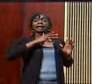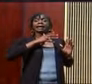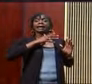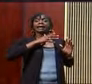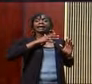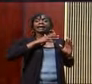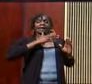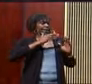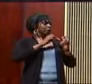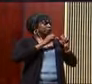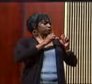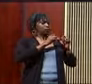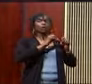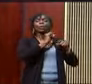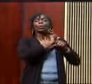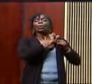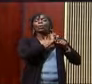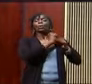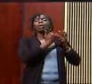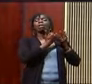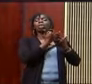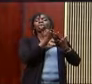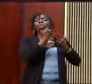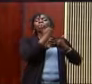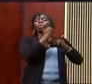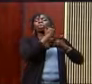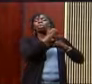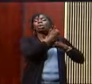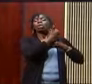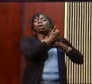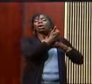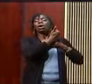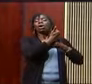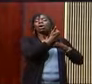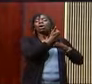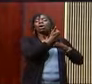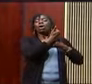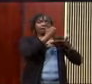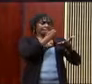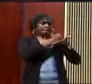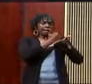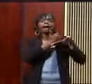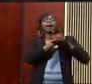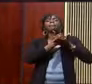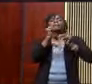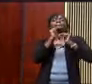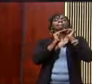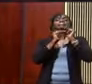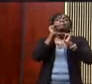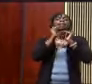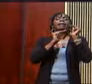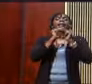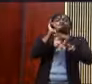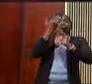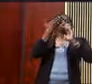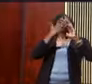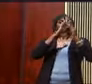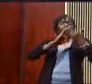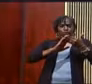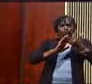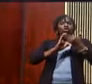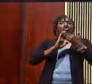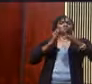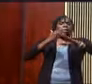planner, as an anointed architect, and they rebuild the walls and revive the people and